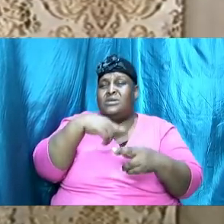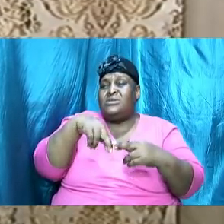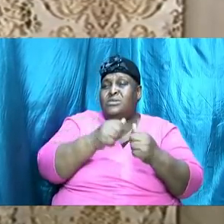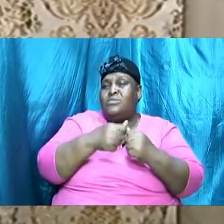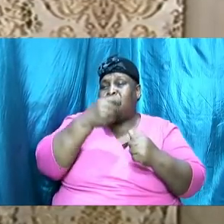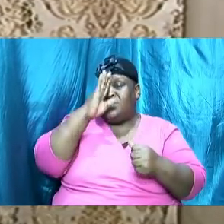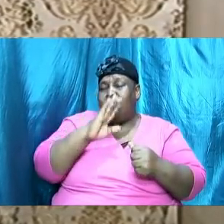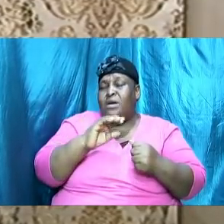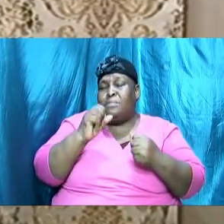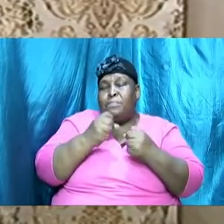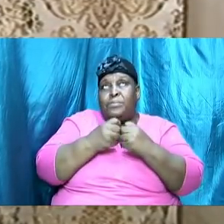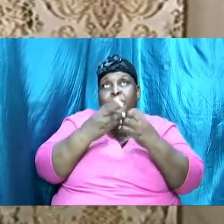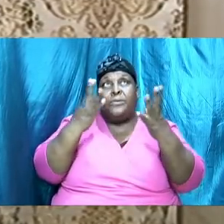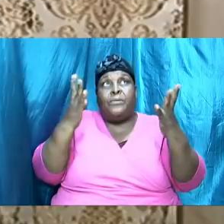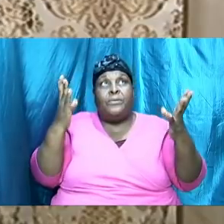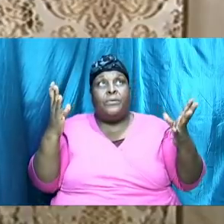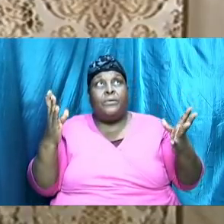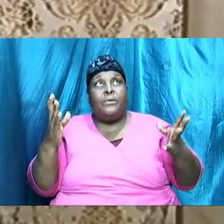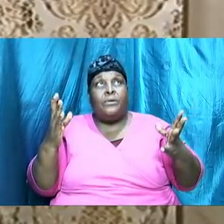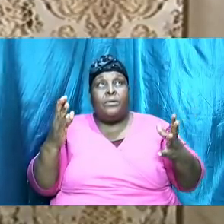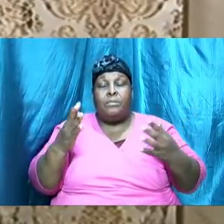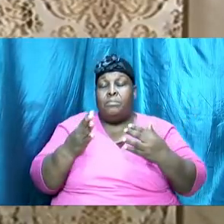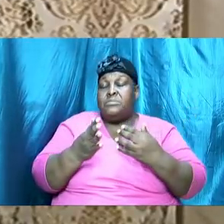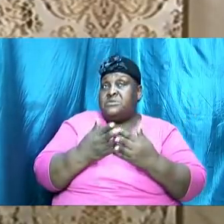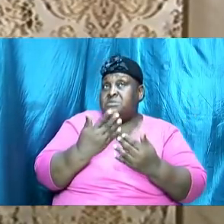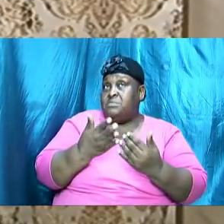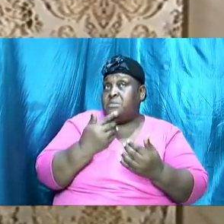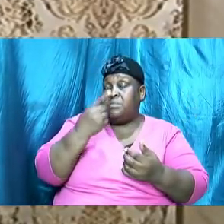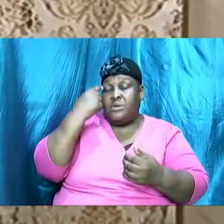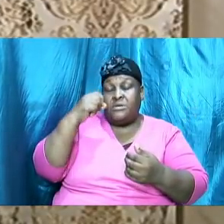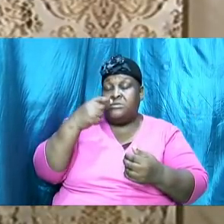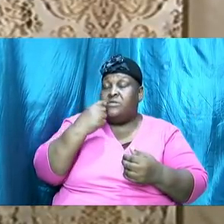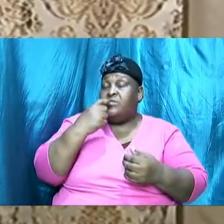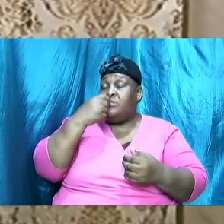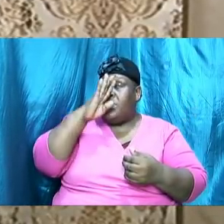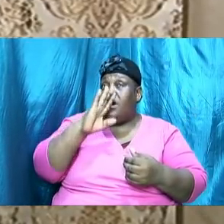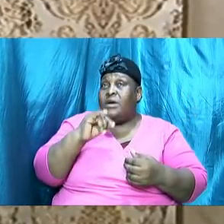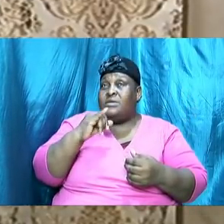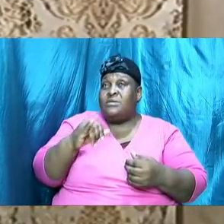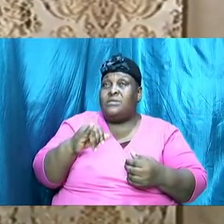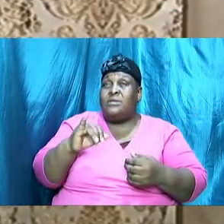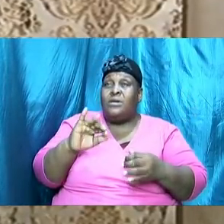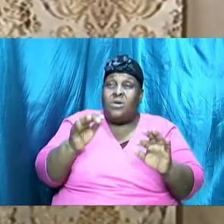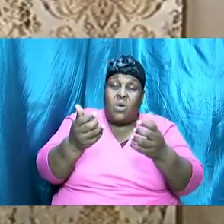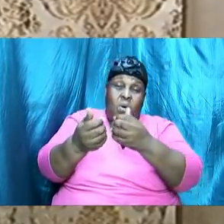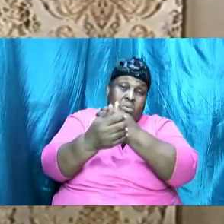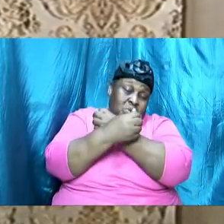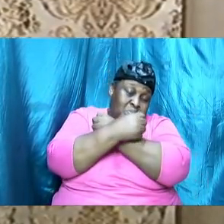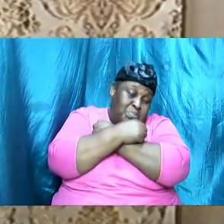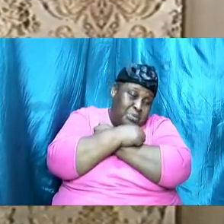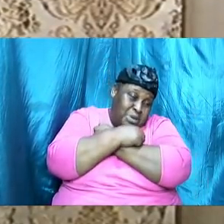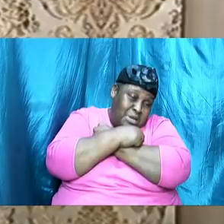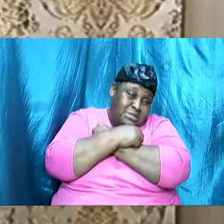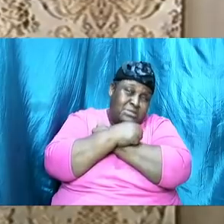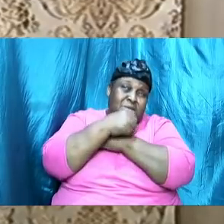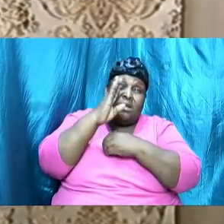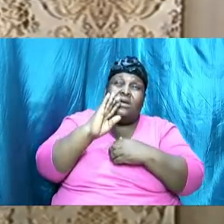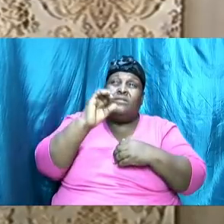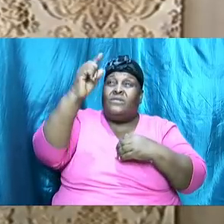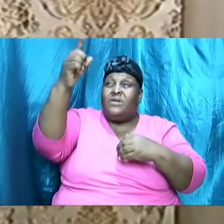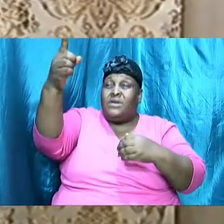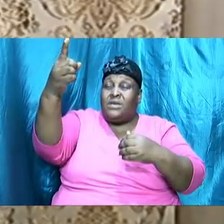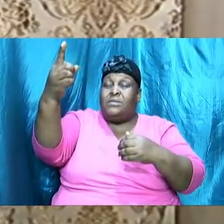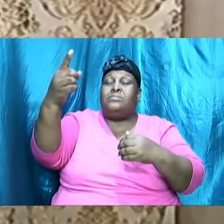minds simply because of who He is and what it means to embrace Him and for Him to embrace us.